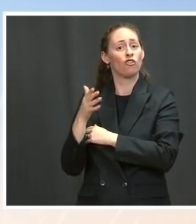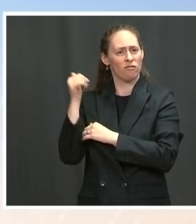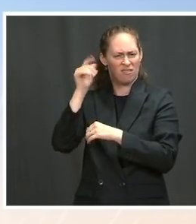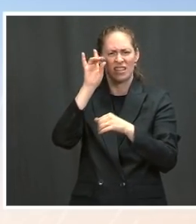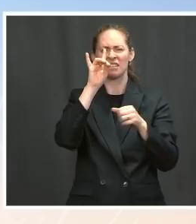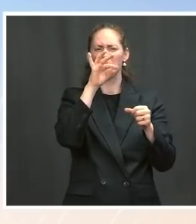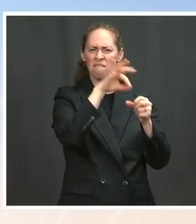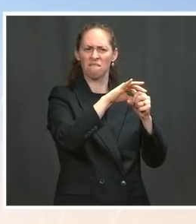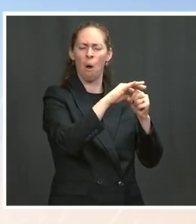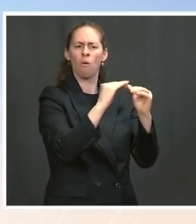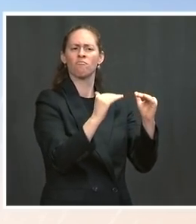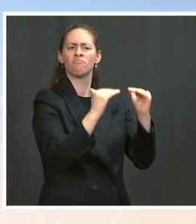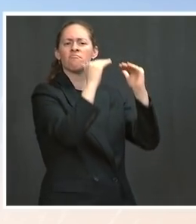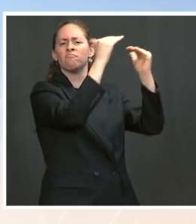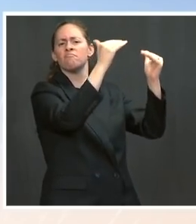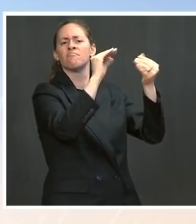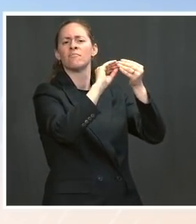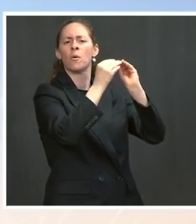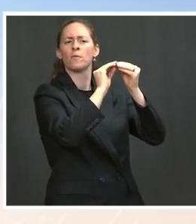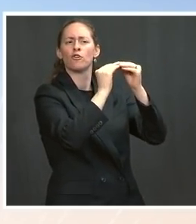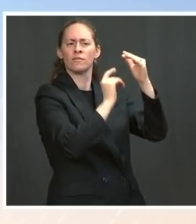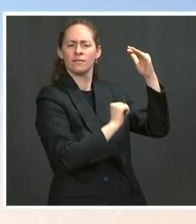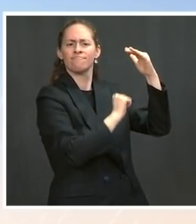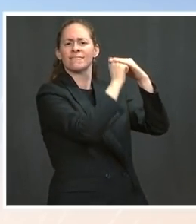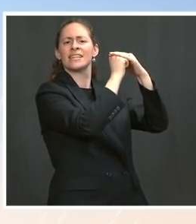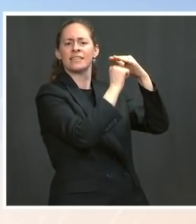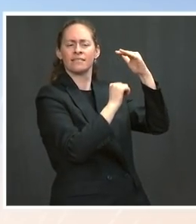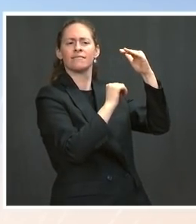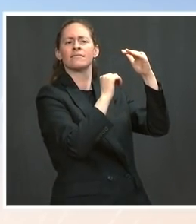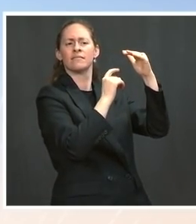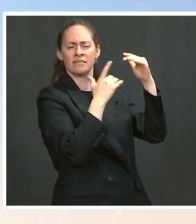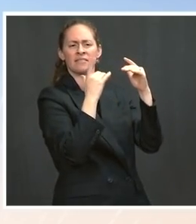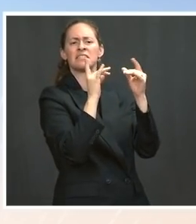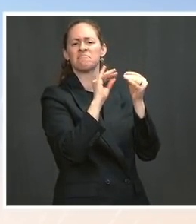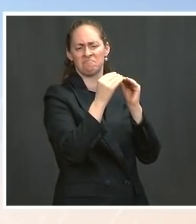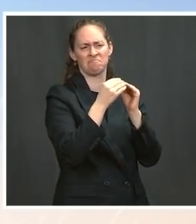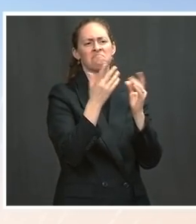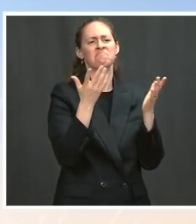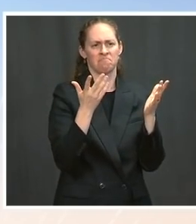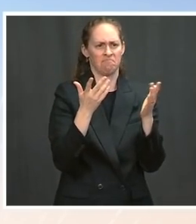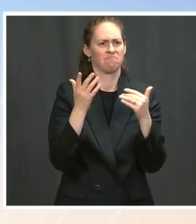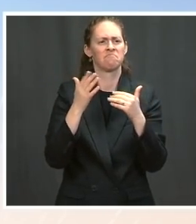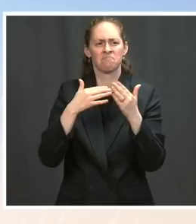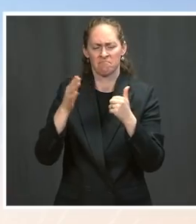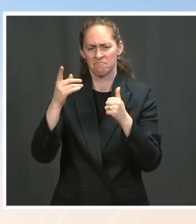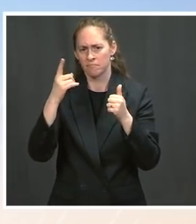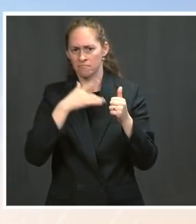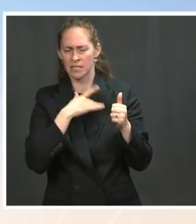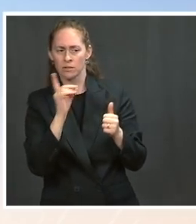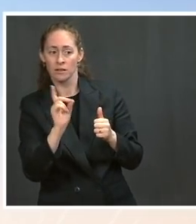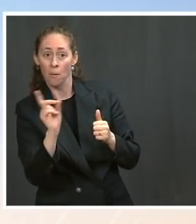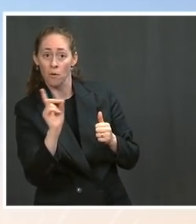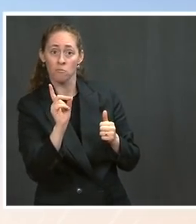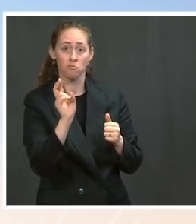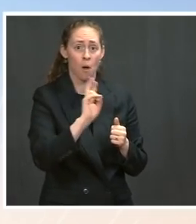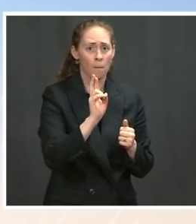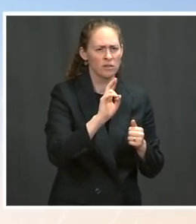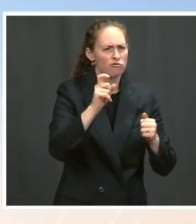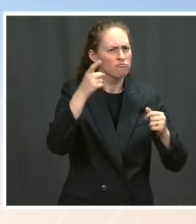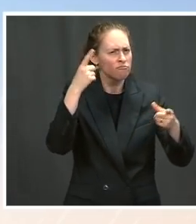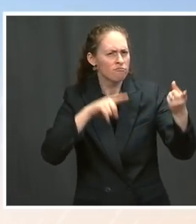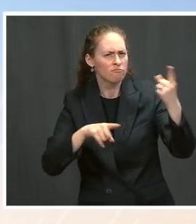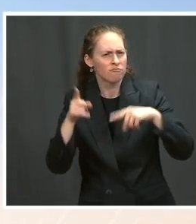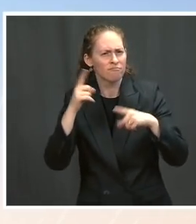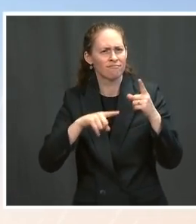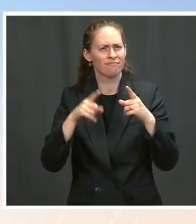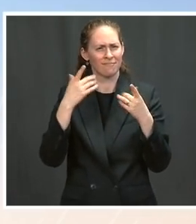he believes that it should be a process that Democrats and Republicans move forward on, just as they did three times during the Trump administration, including